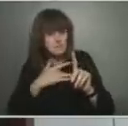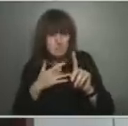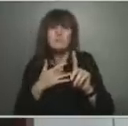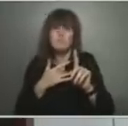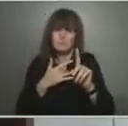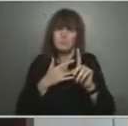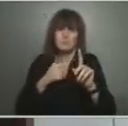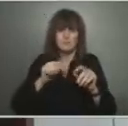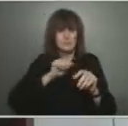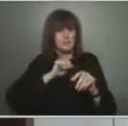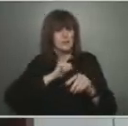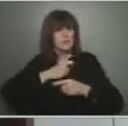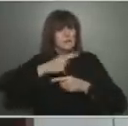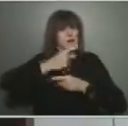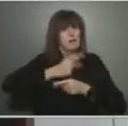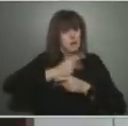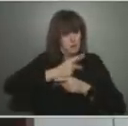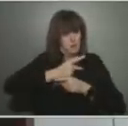Thank you, Nafsi.